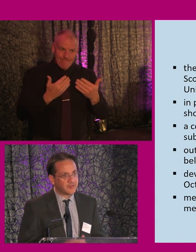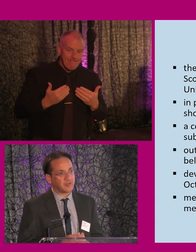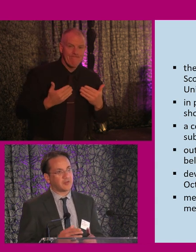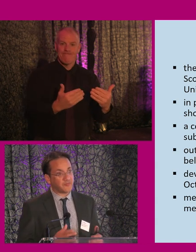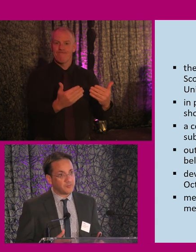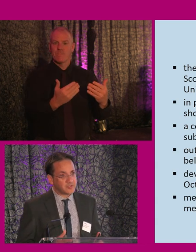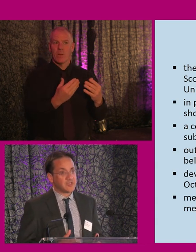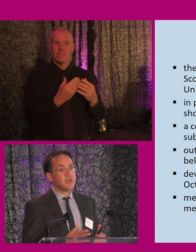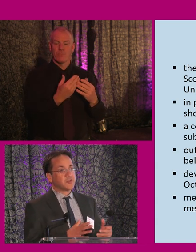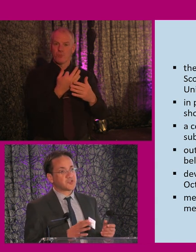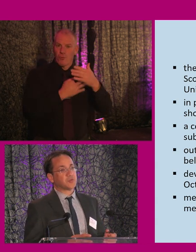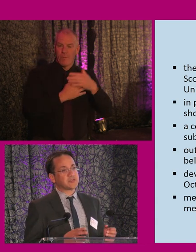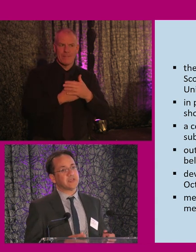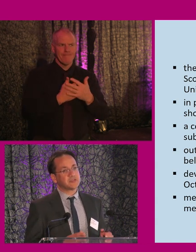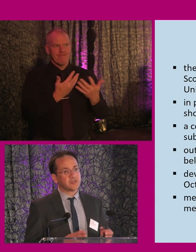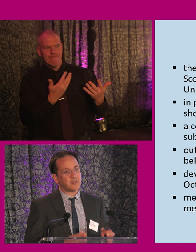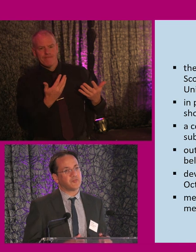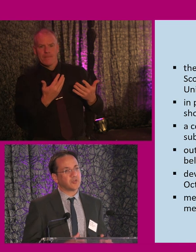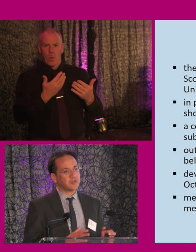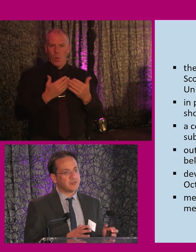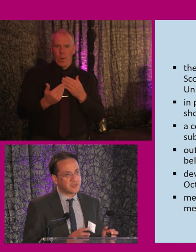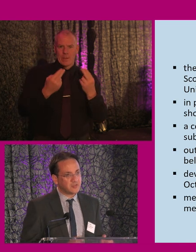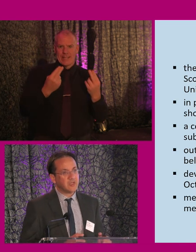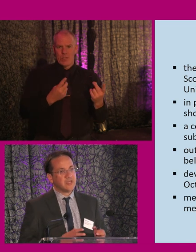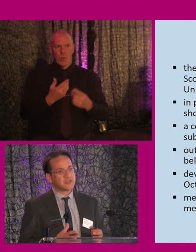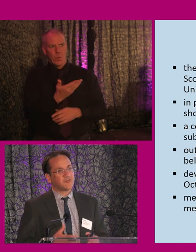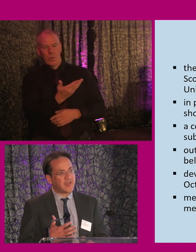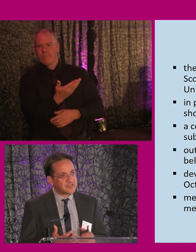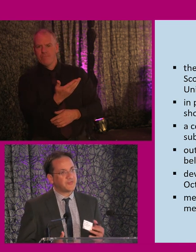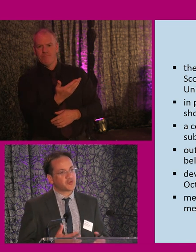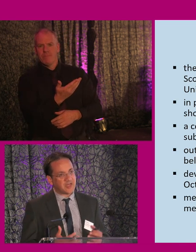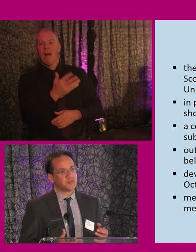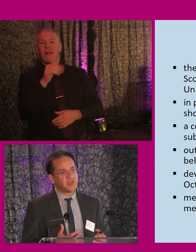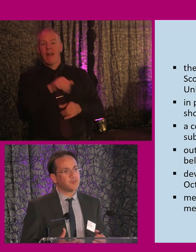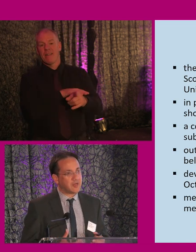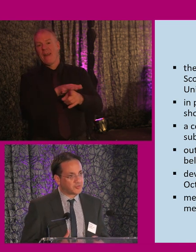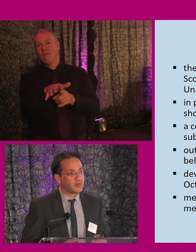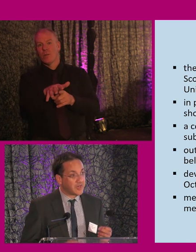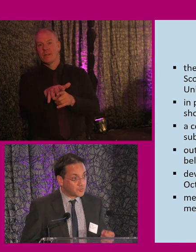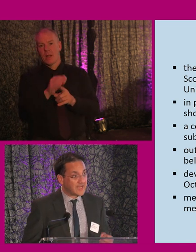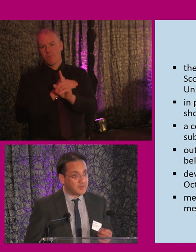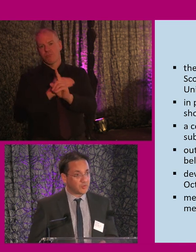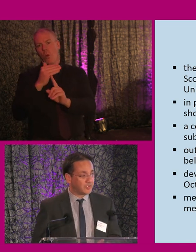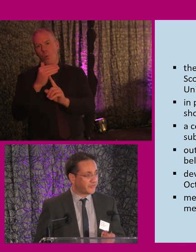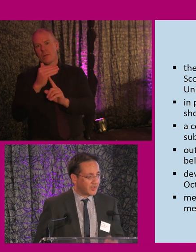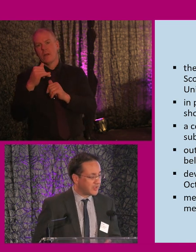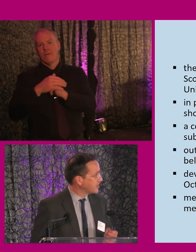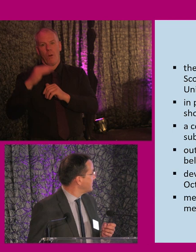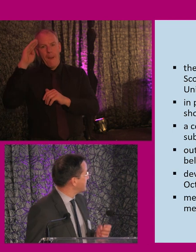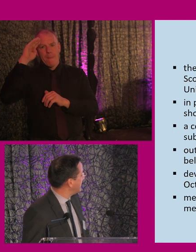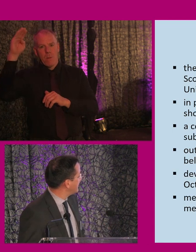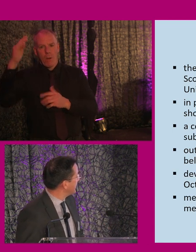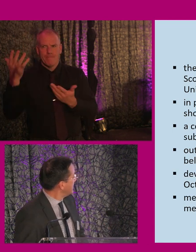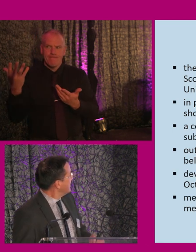with government, the sorts of things that government can do to effectively try to bring about progress where employers are